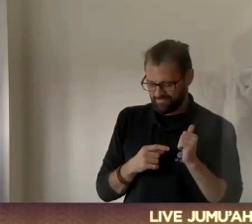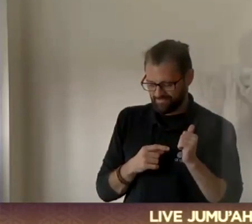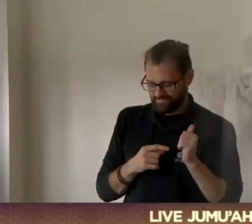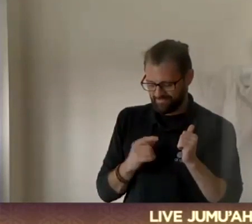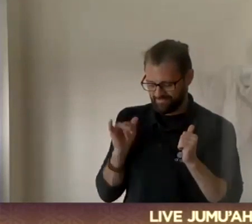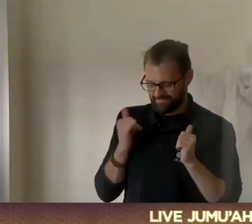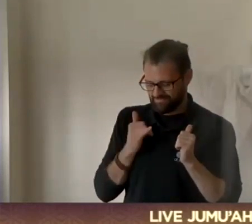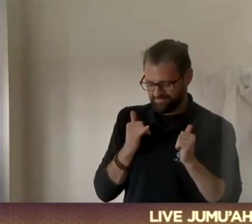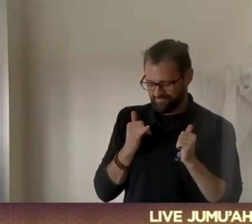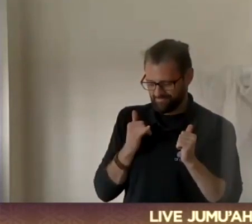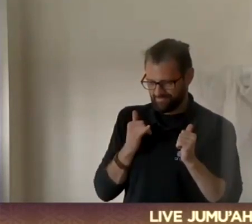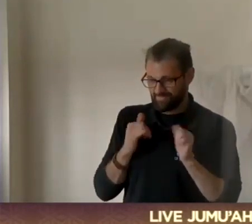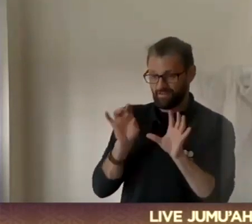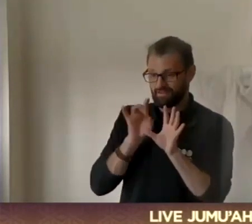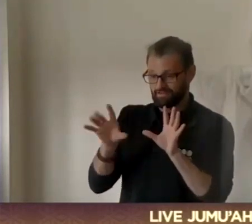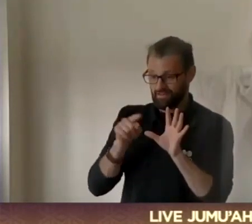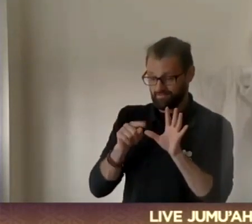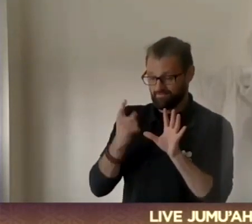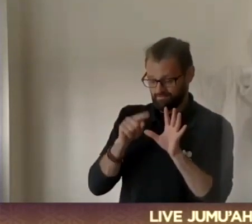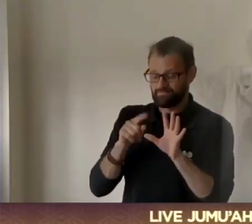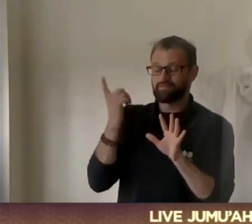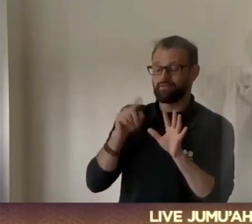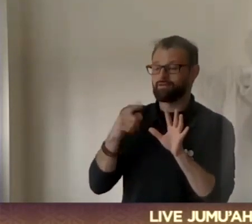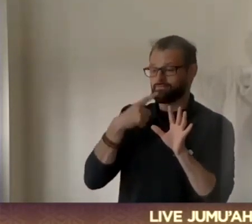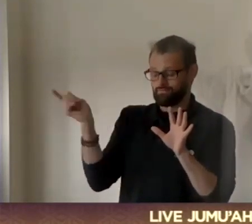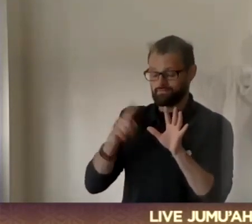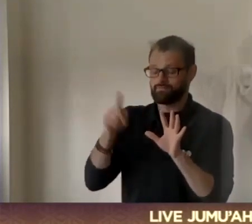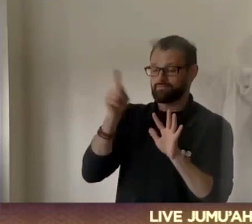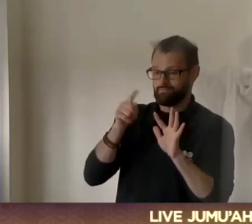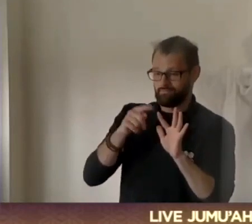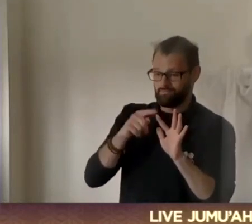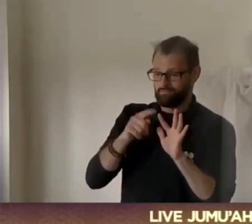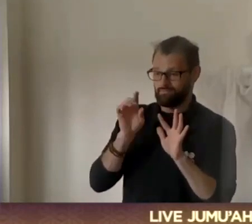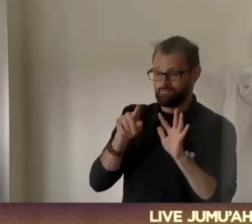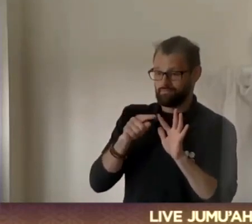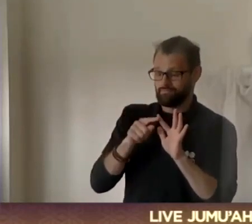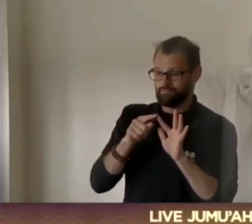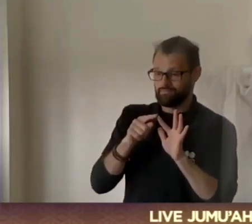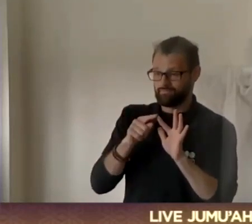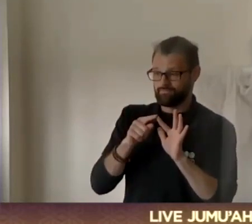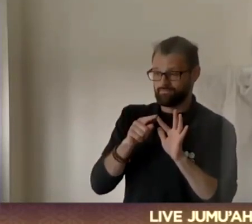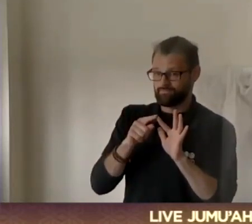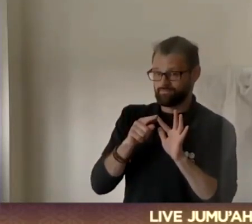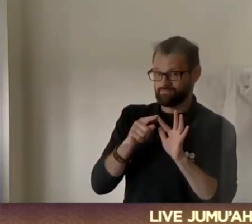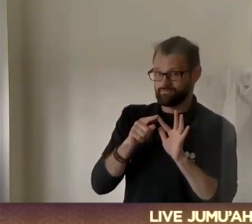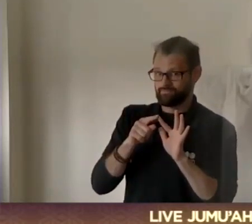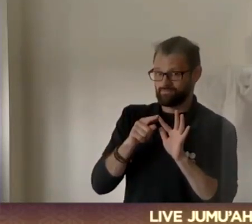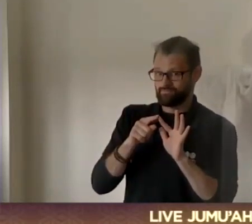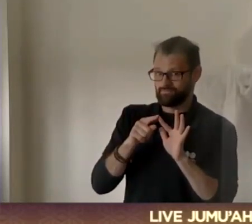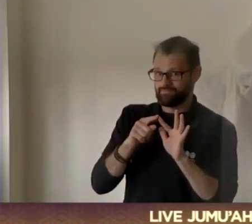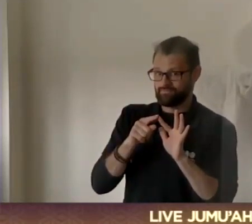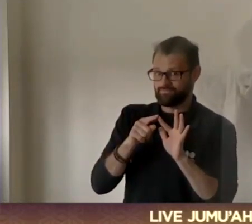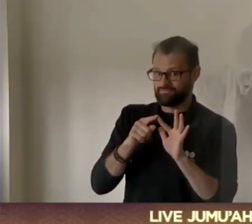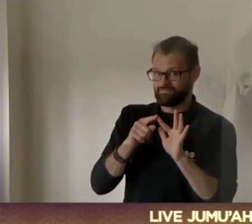The second pillar is Iqam as-salati. Shahadati at la ilaha illallah wa anna muhammad